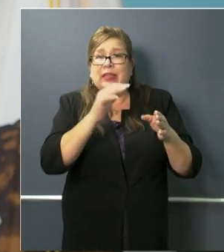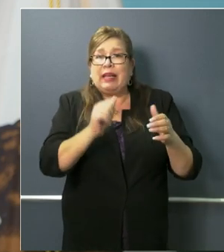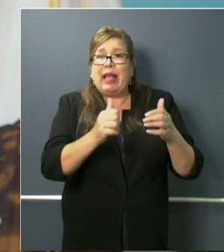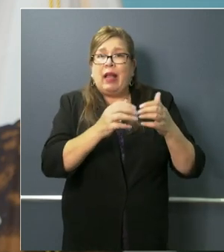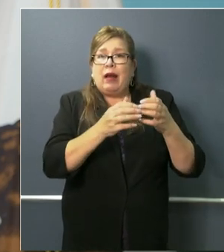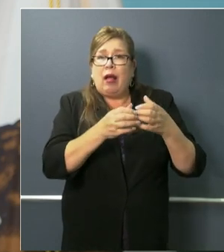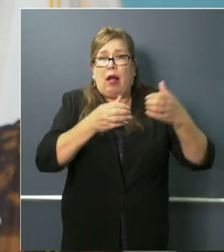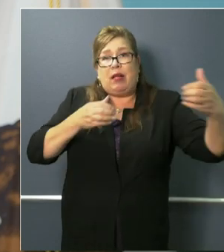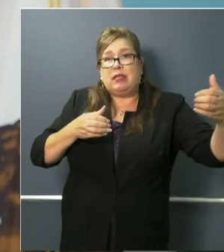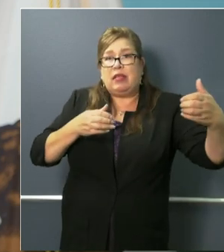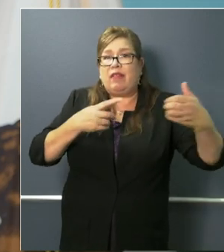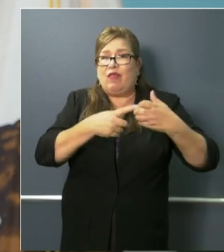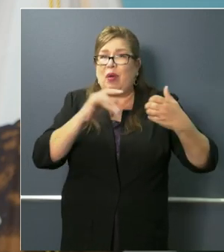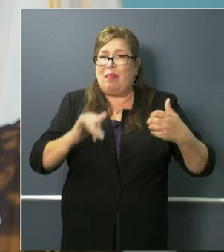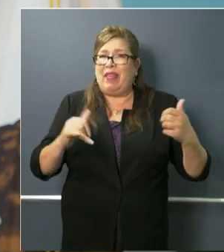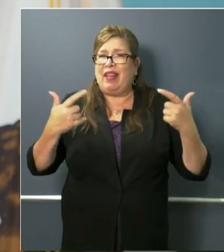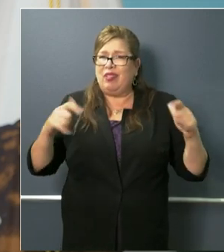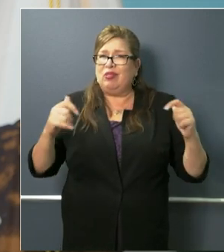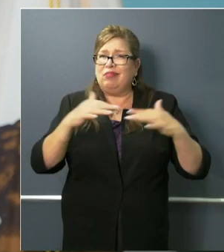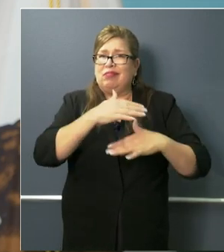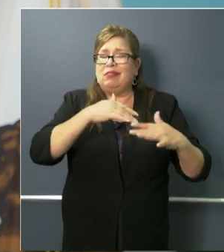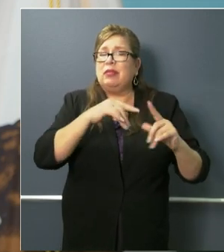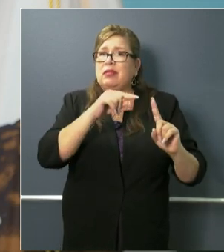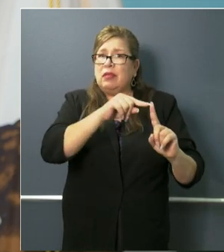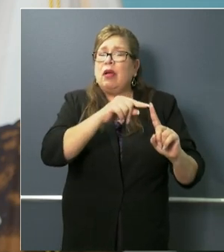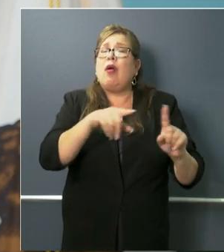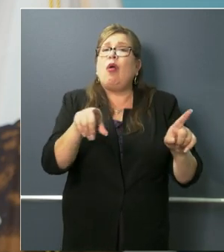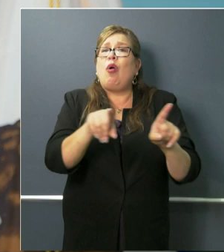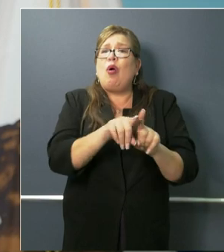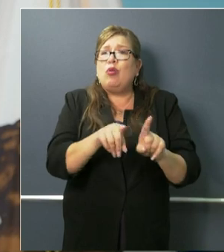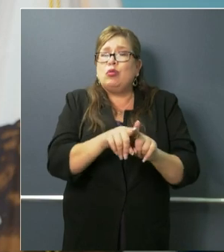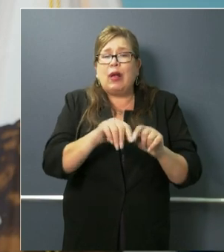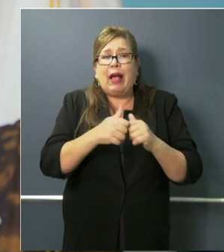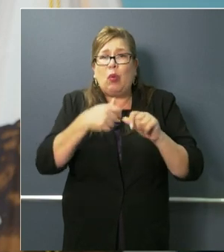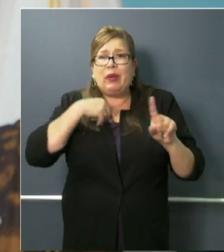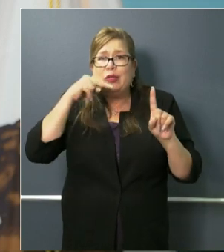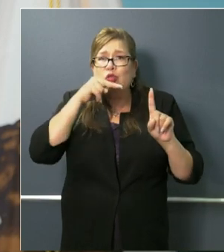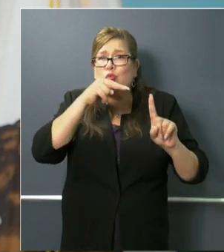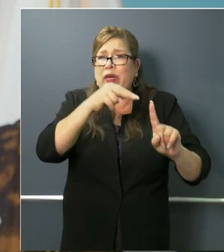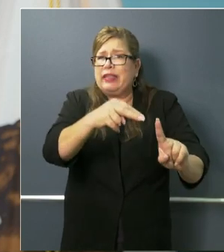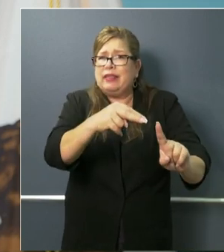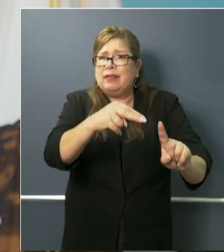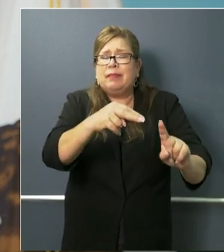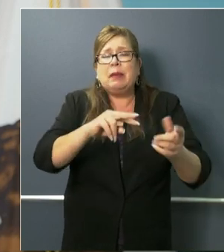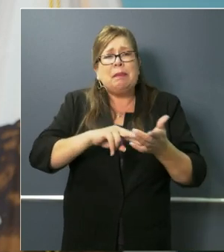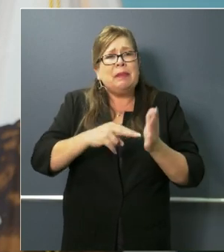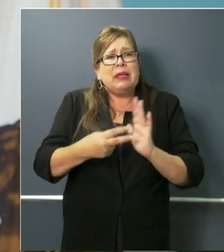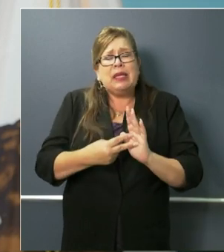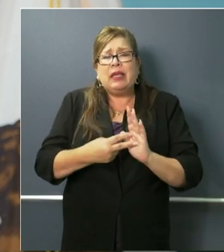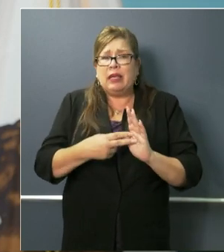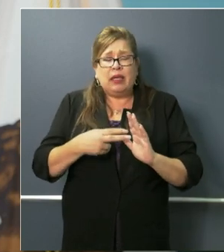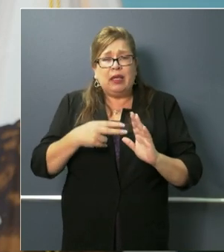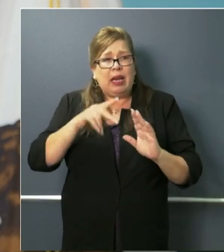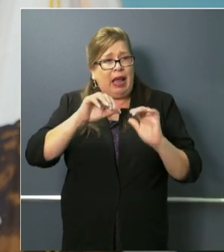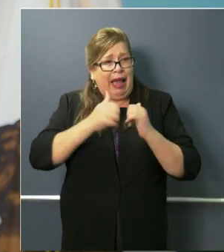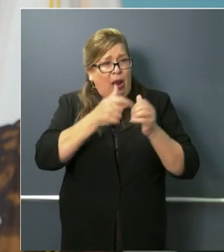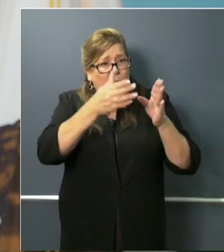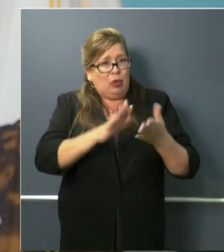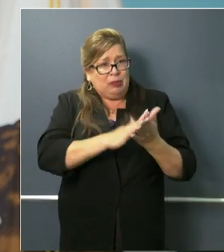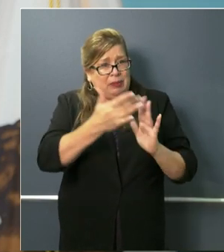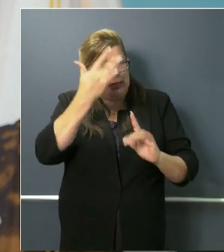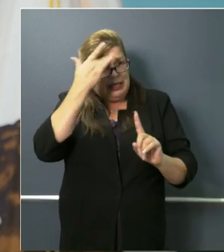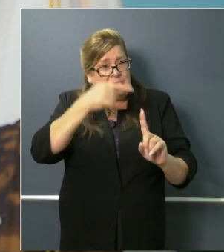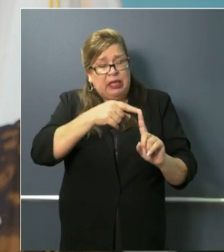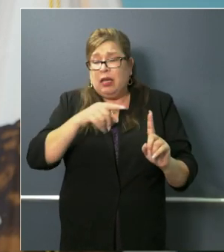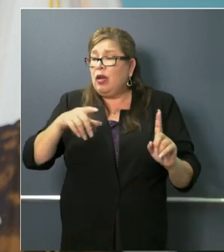congregate settings and then dealing with tracing and the issue of forensically trying to figure out uh how people was it a staff member